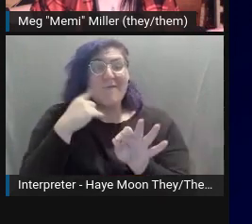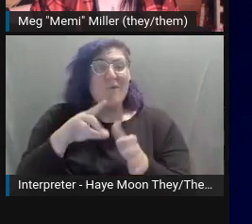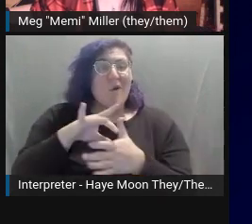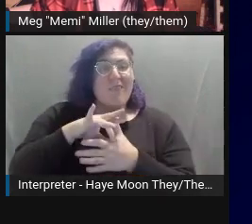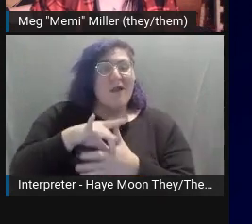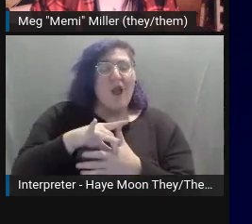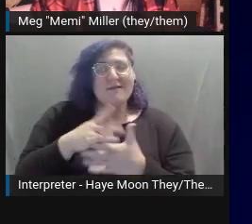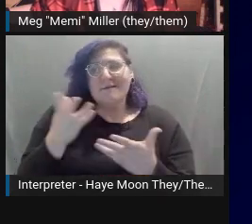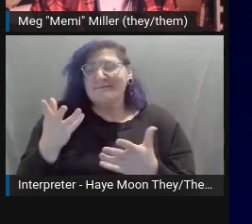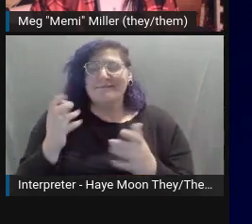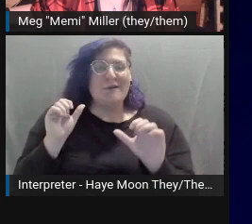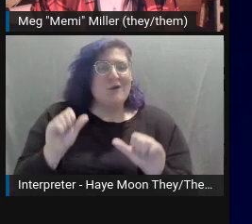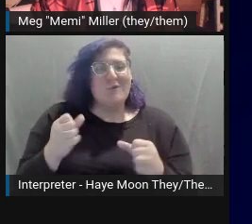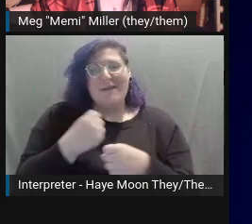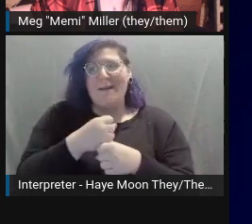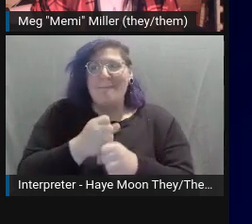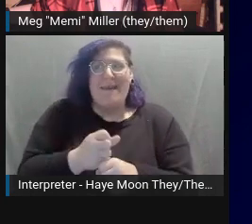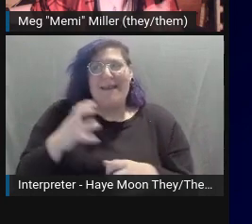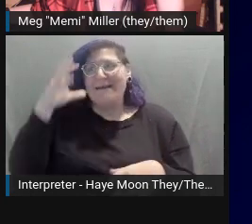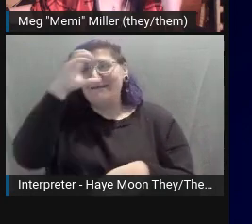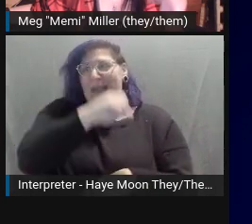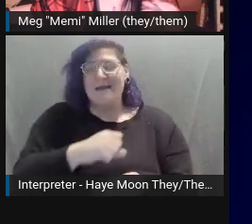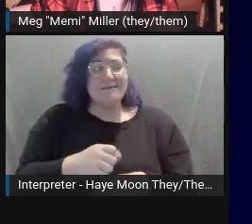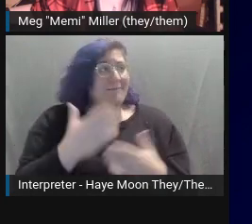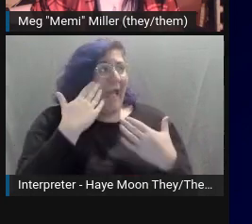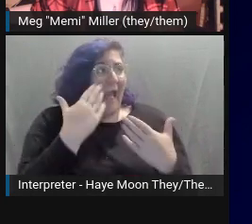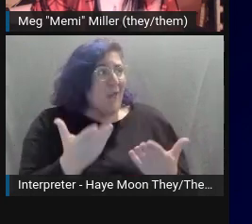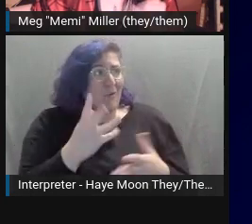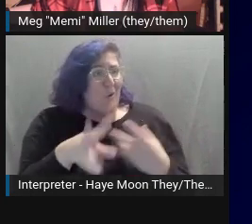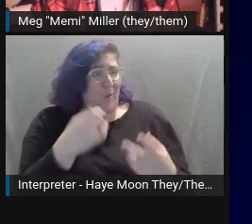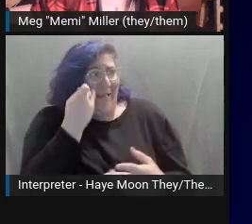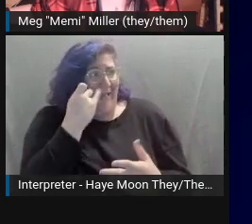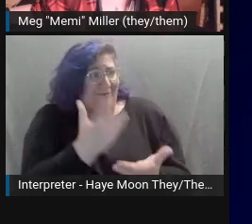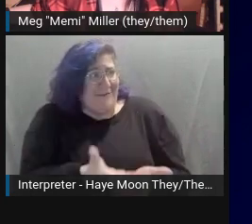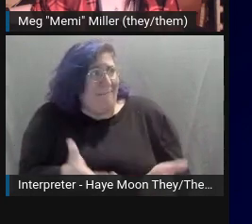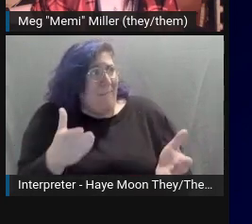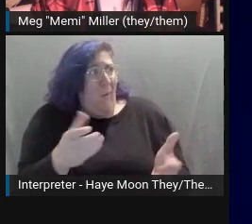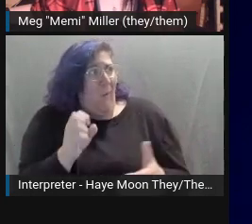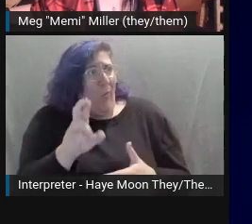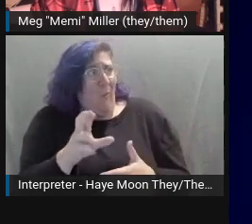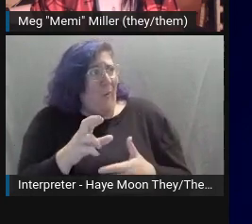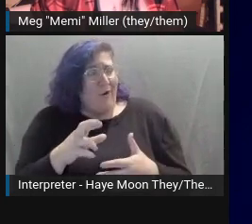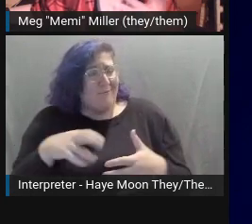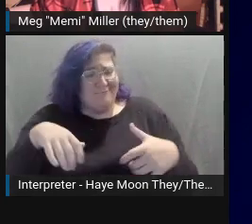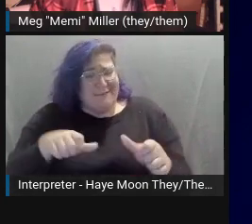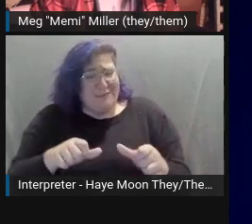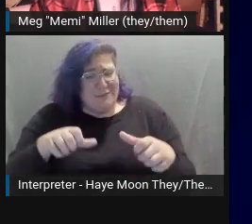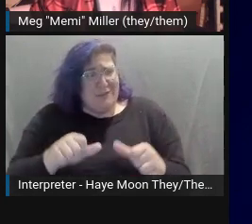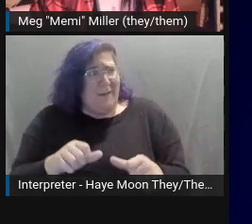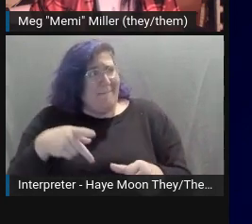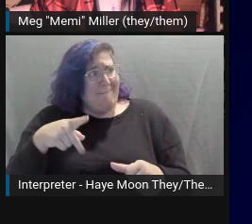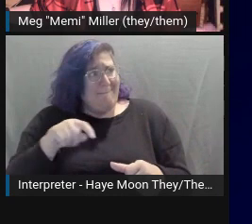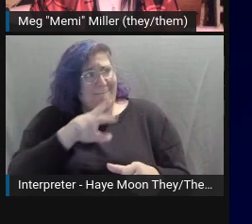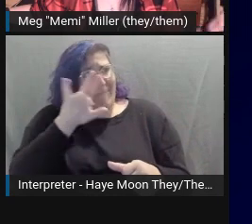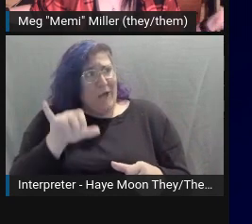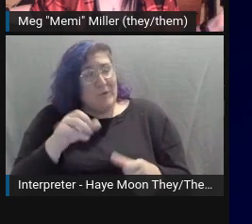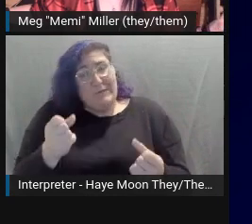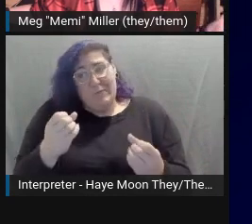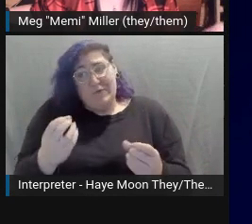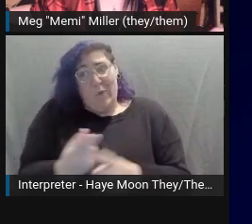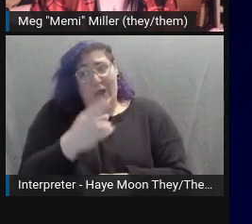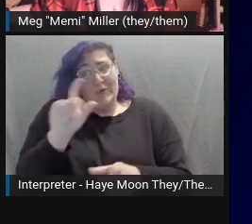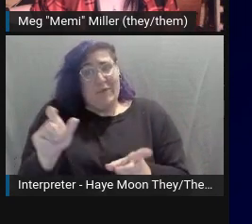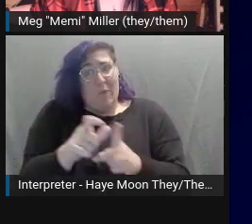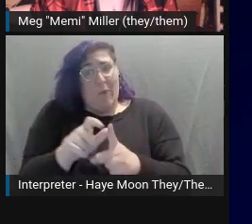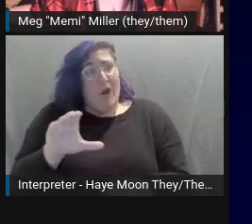I have no idea what kind of container this cat is sitting in. There's ridges on it, which remind me of pottery. So in my interpretation, I